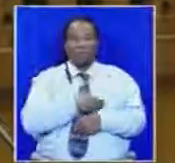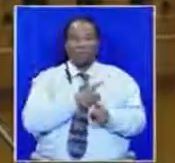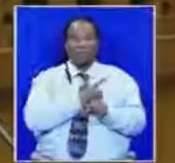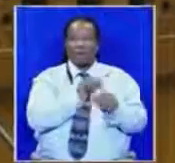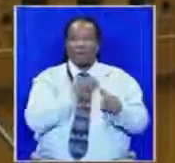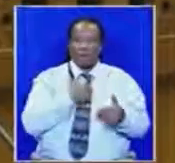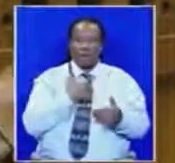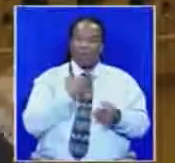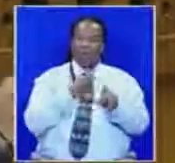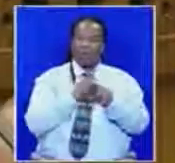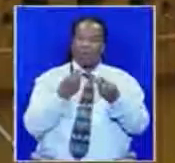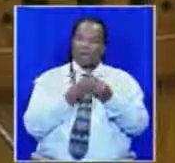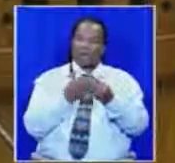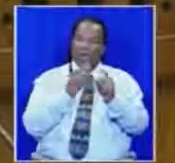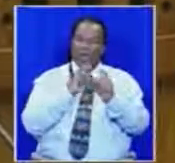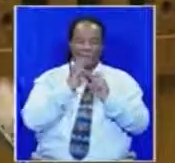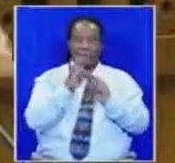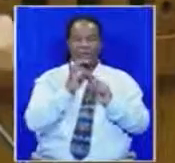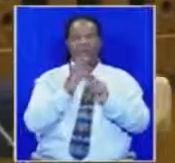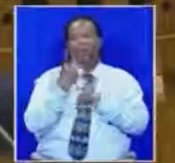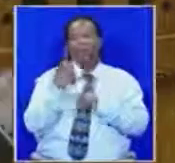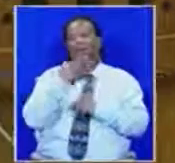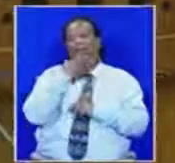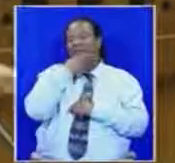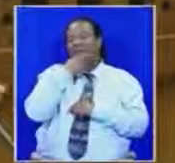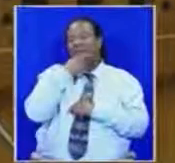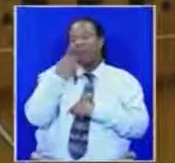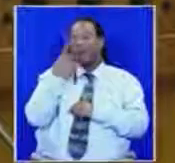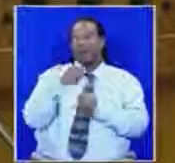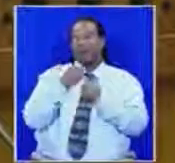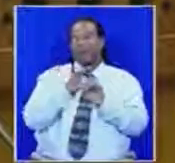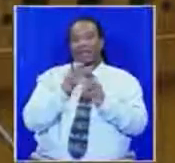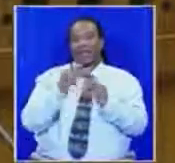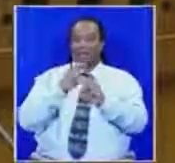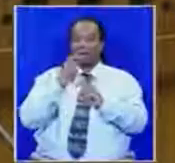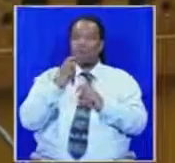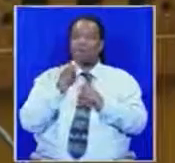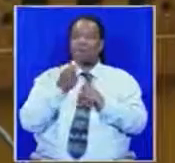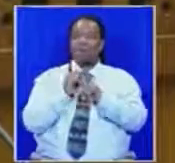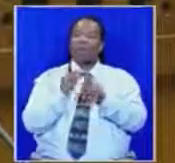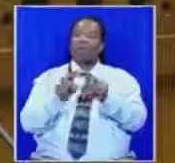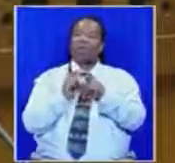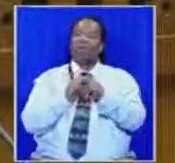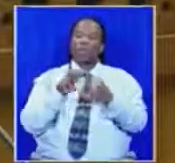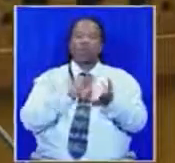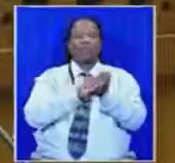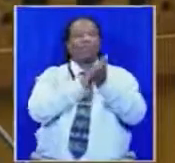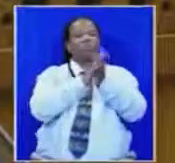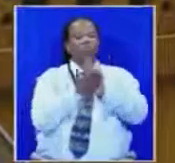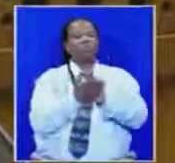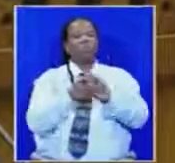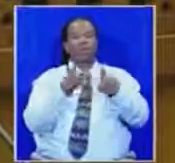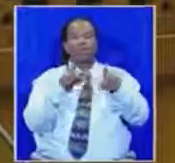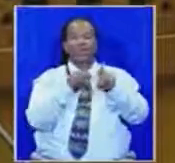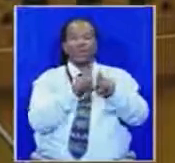with a bus. In December last year, he put the bus in reverse and reversed over all of us, including his own ANC